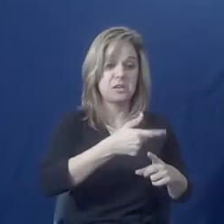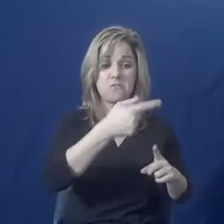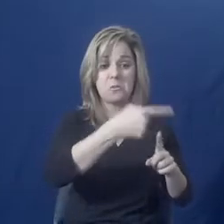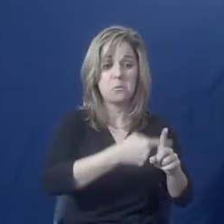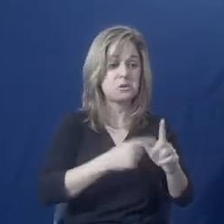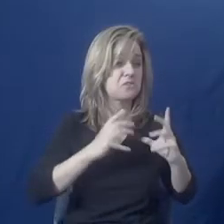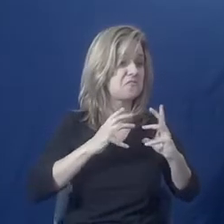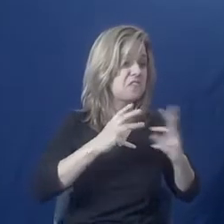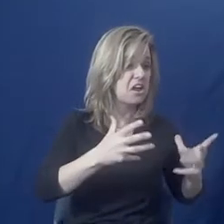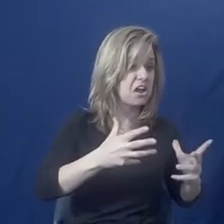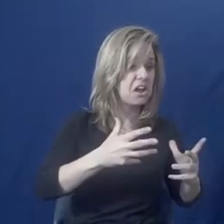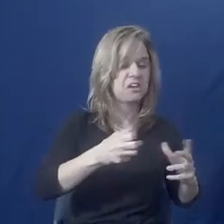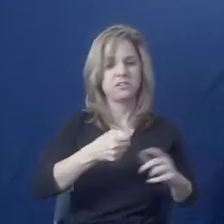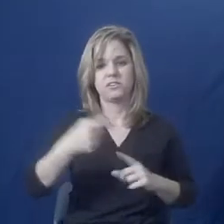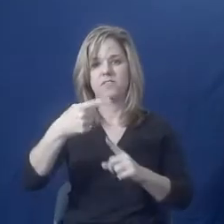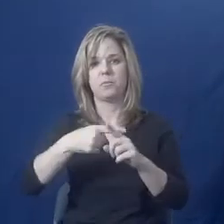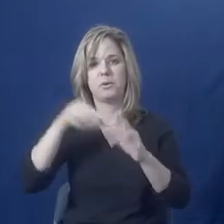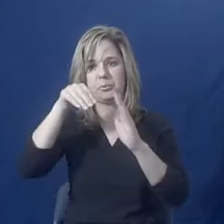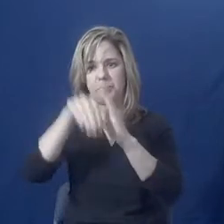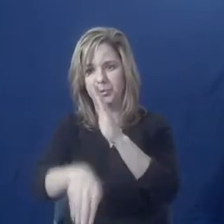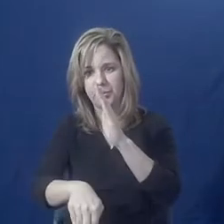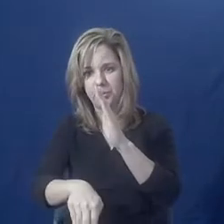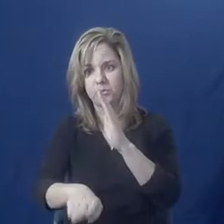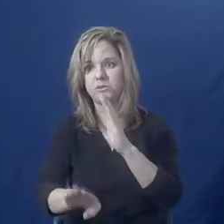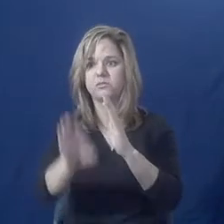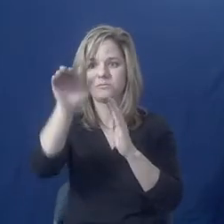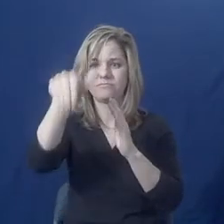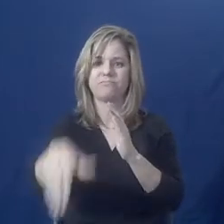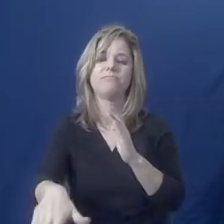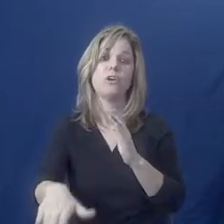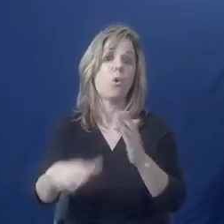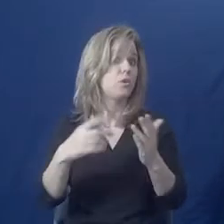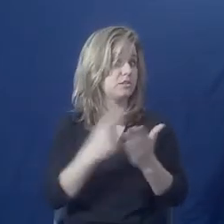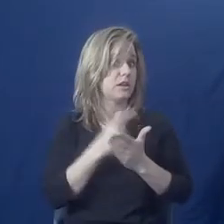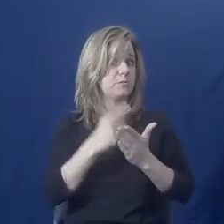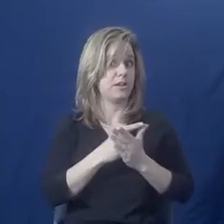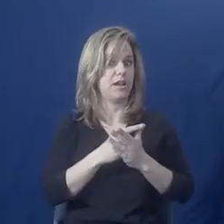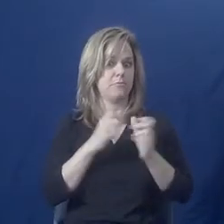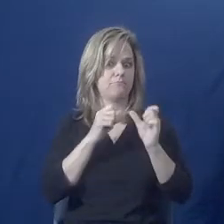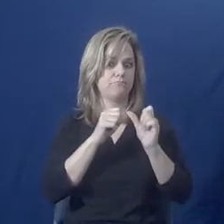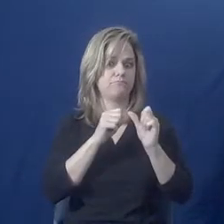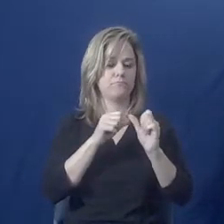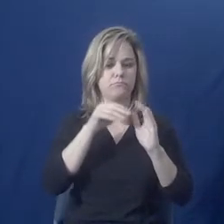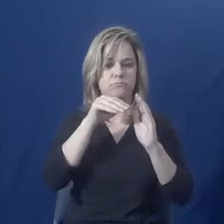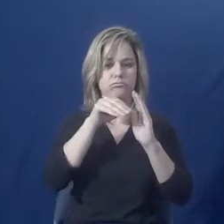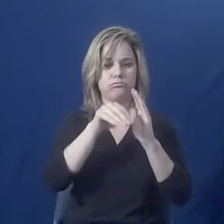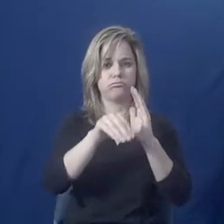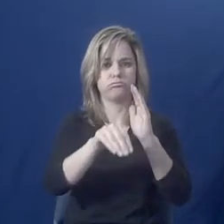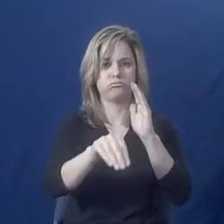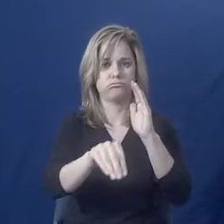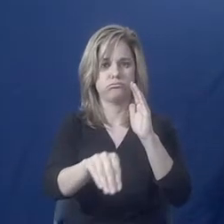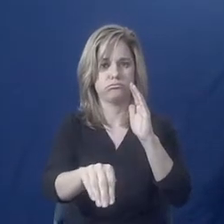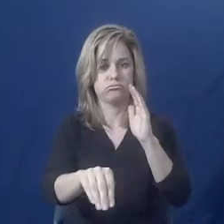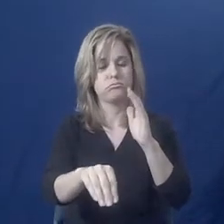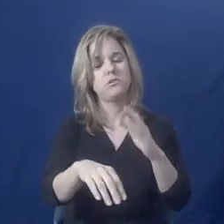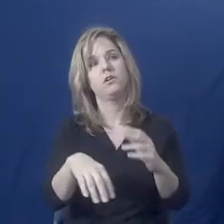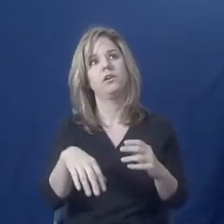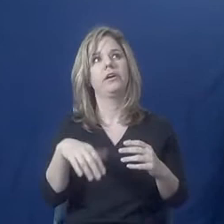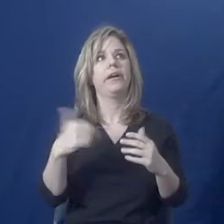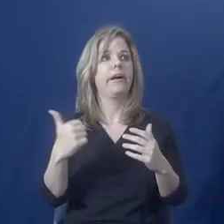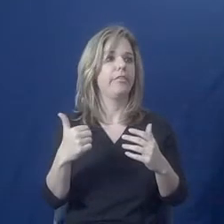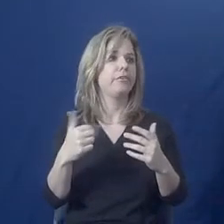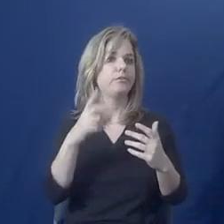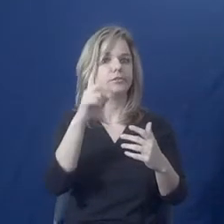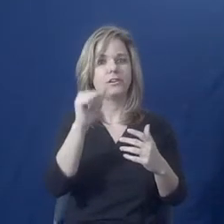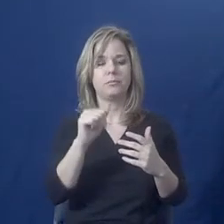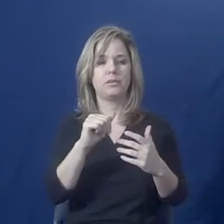that get progressively worse. There's disabilities that go into remission and then come back. And so